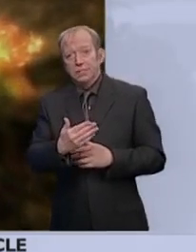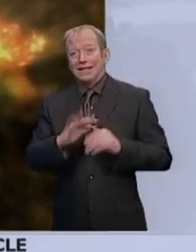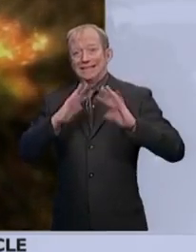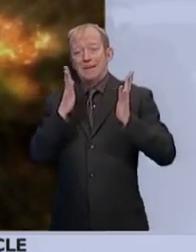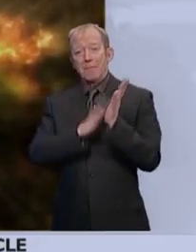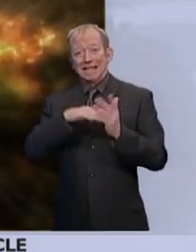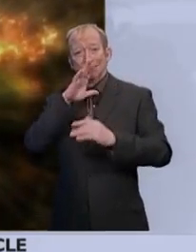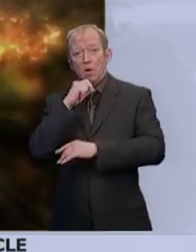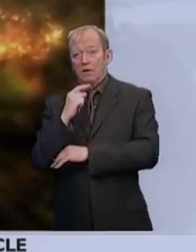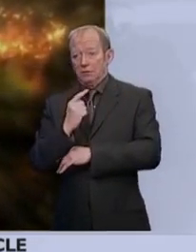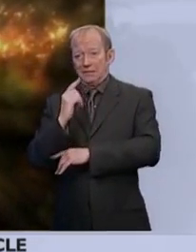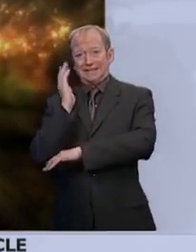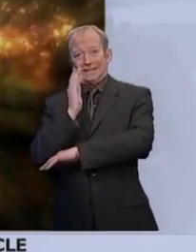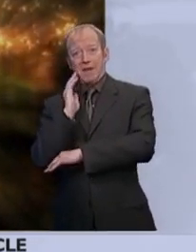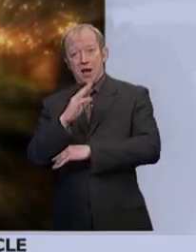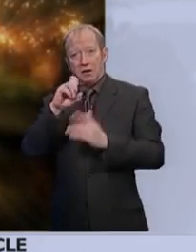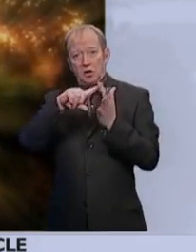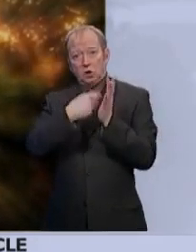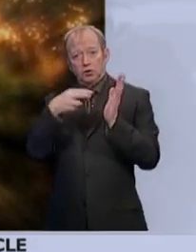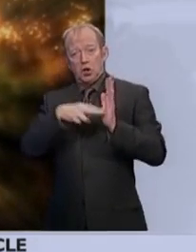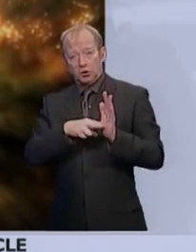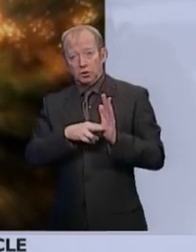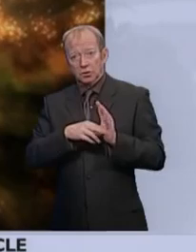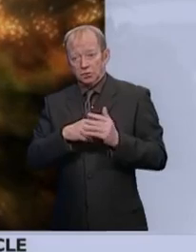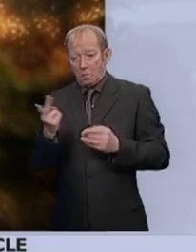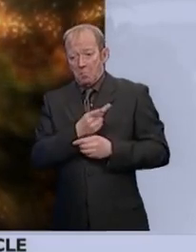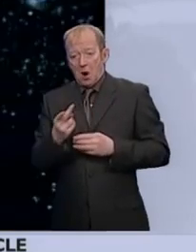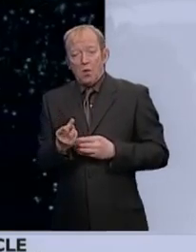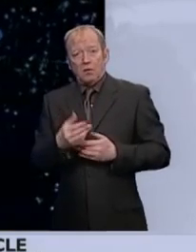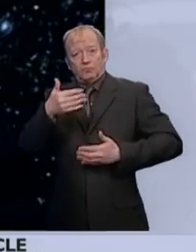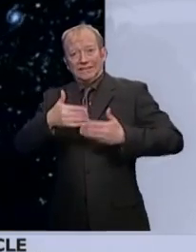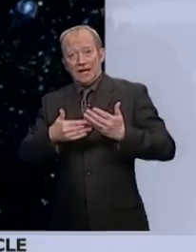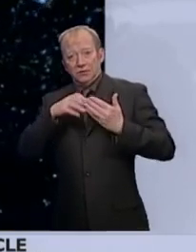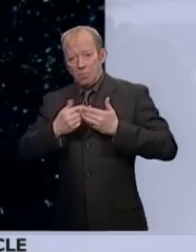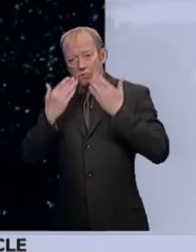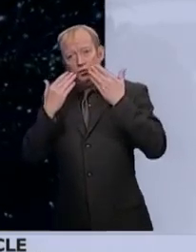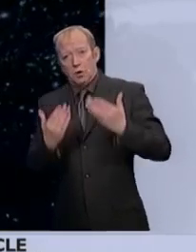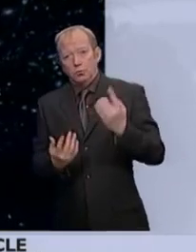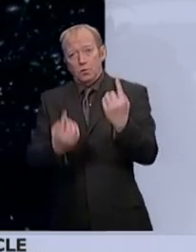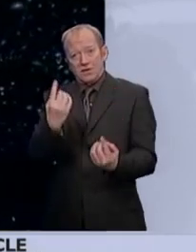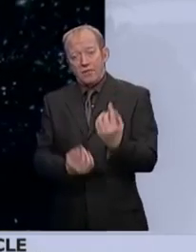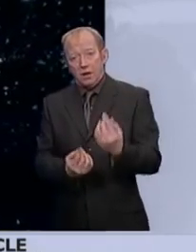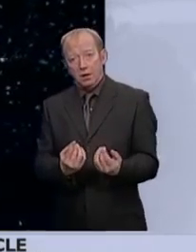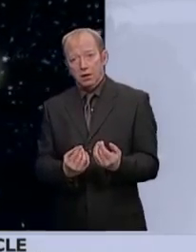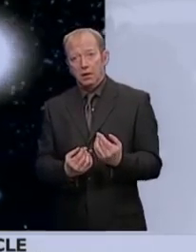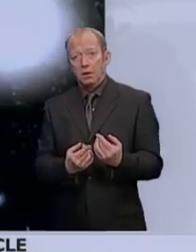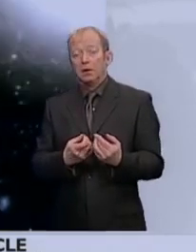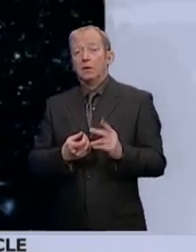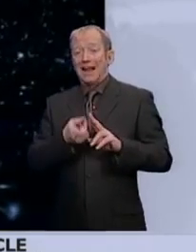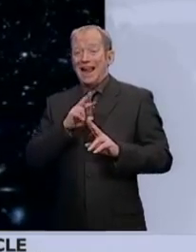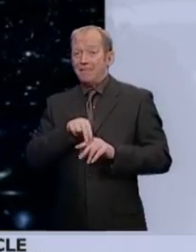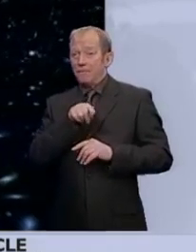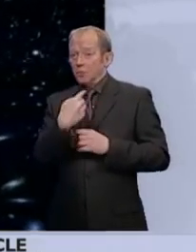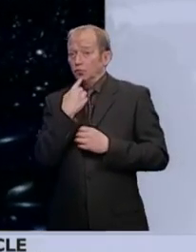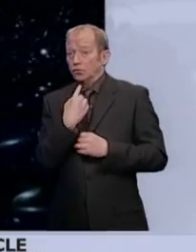where the two experiments will show their results to one another officially for the first time. And I think if, as you said in your introduction,